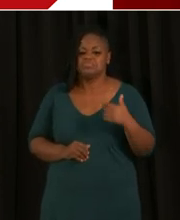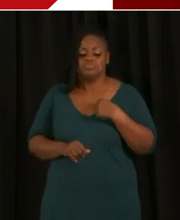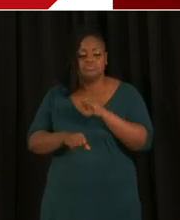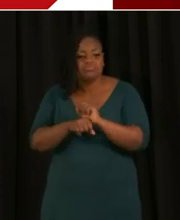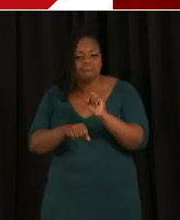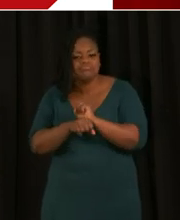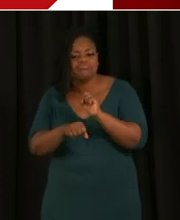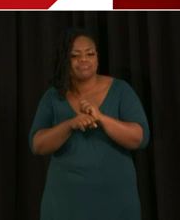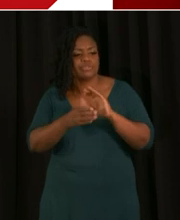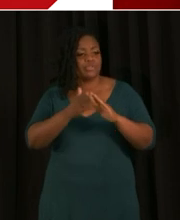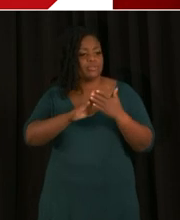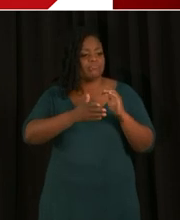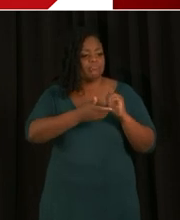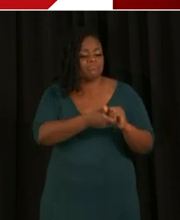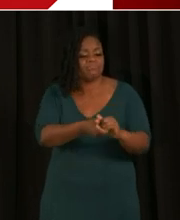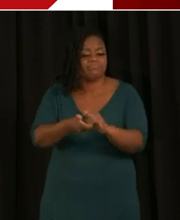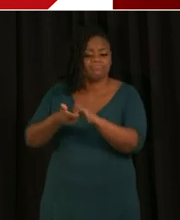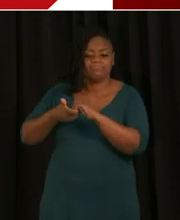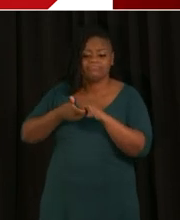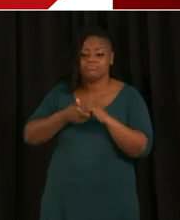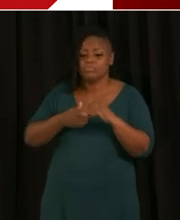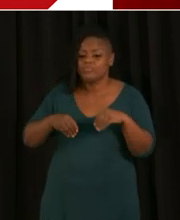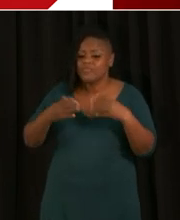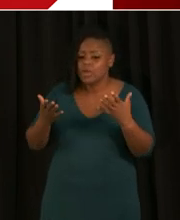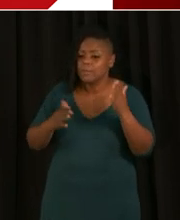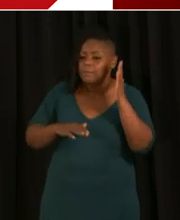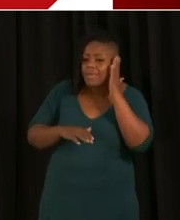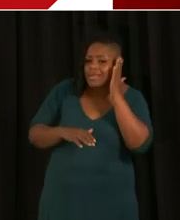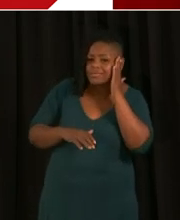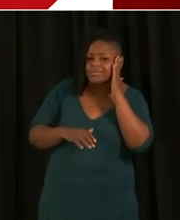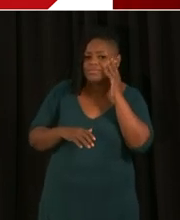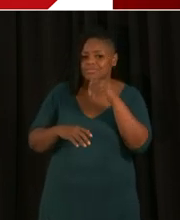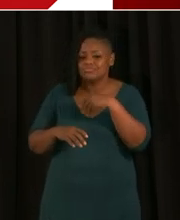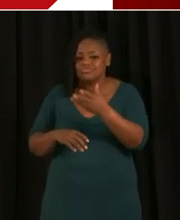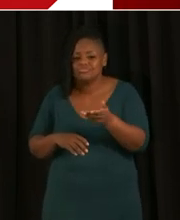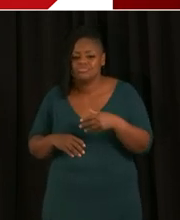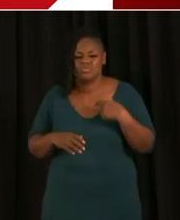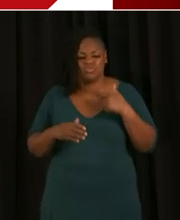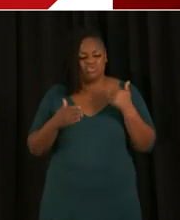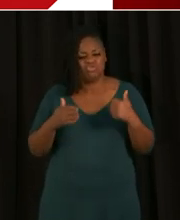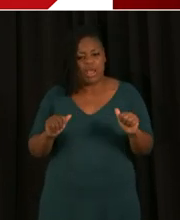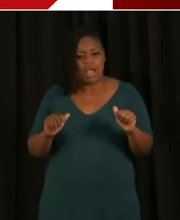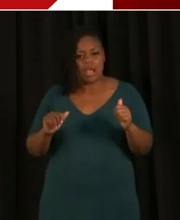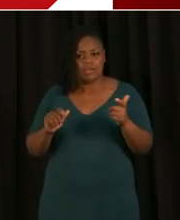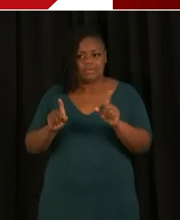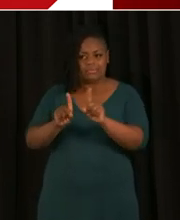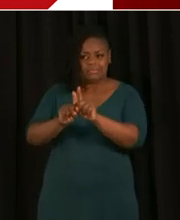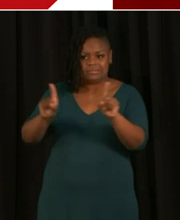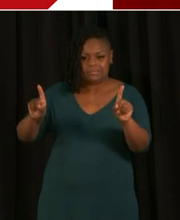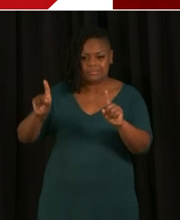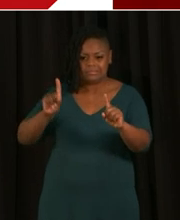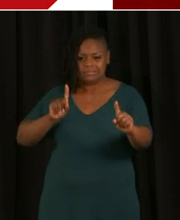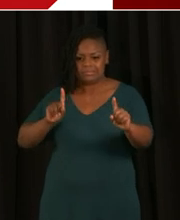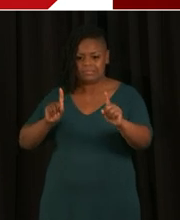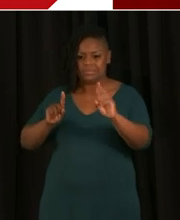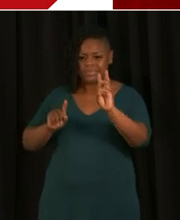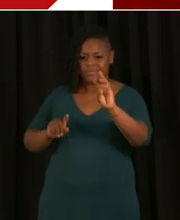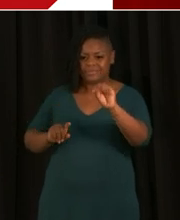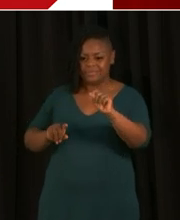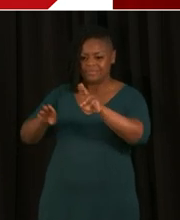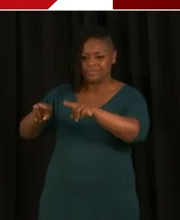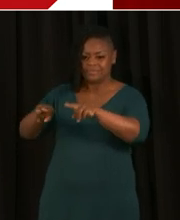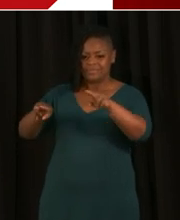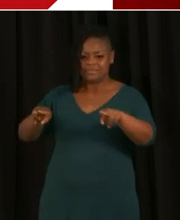wherever it's possible, we're physically distancing folks and ensuring proper and hygienic conditions. We've